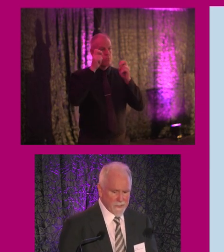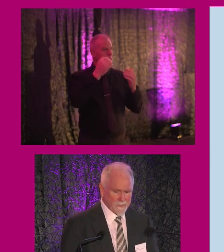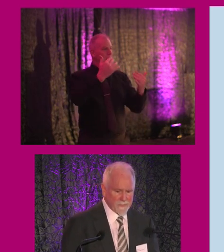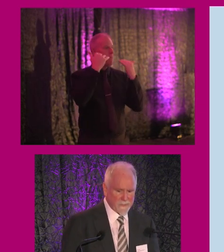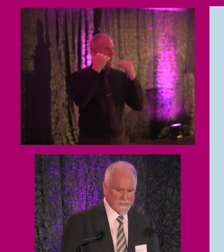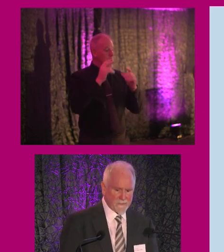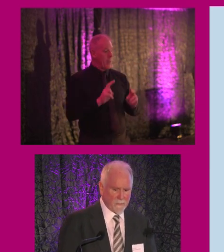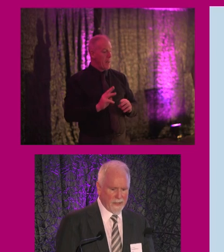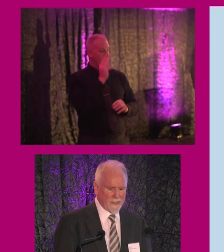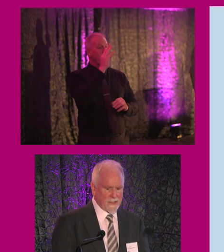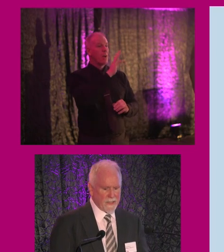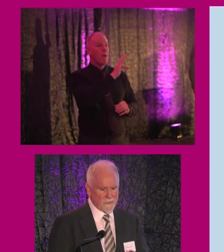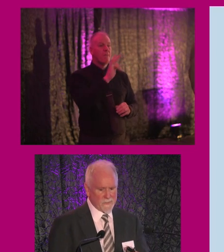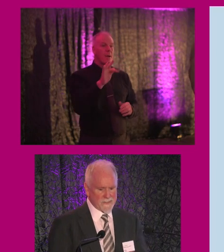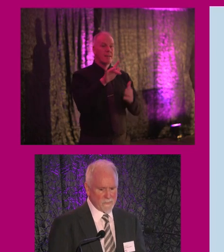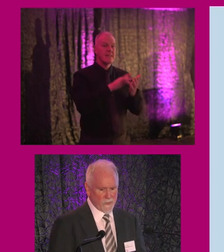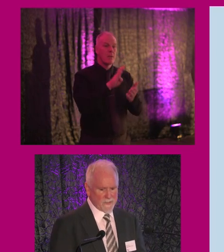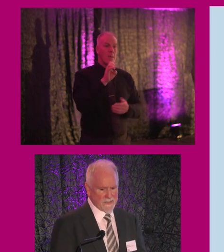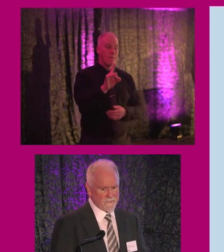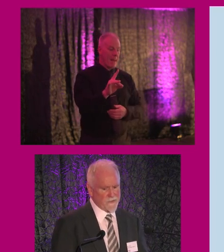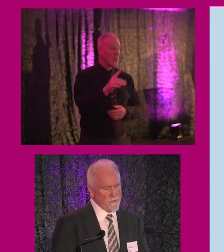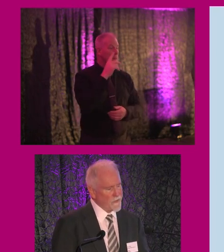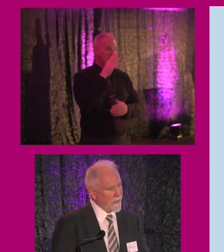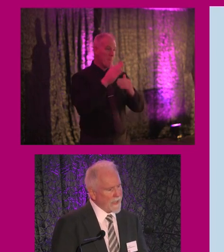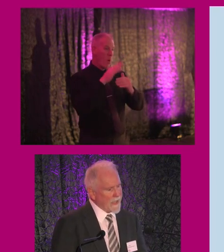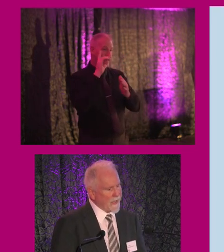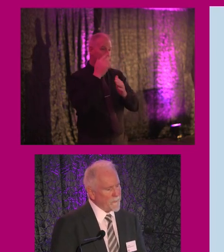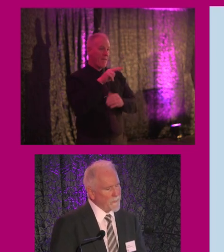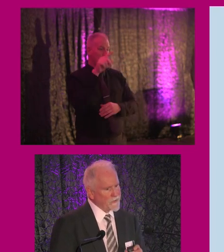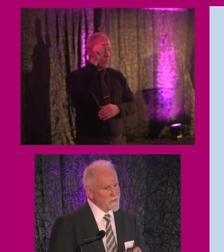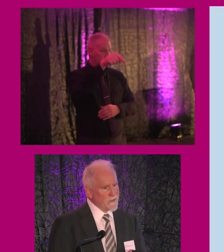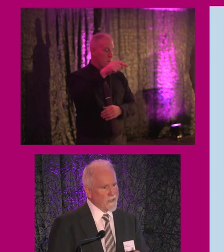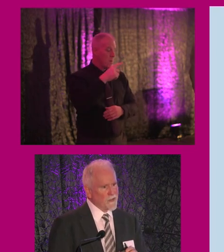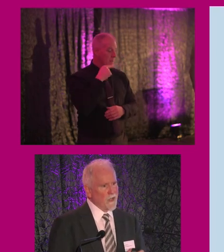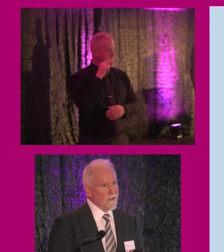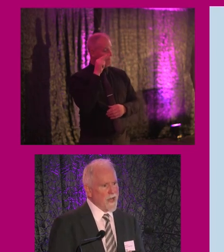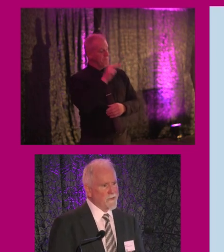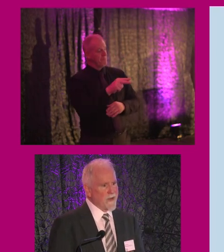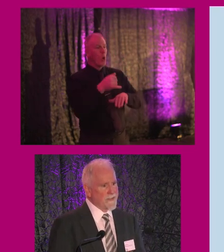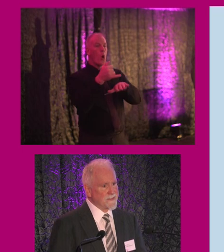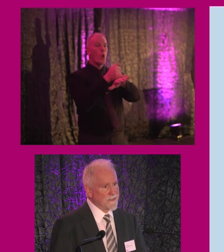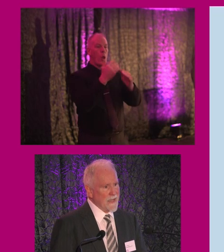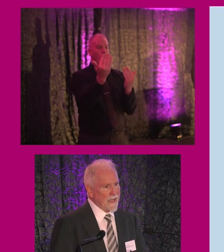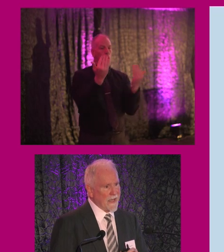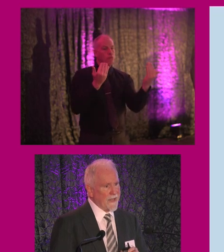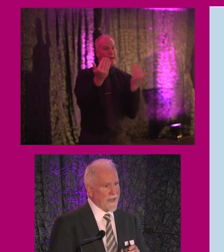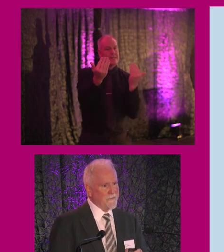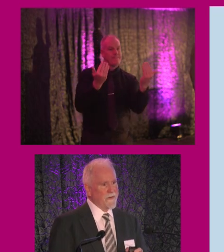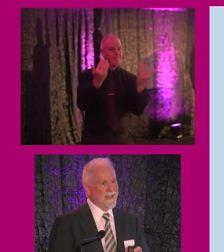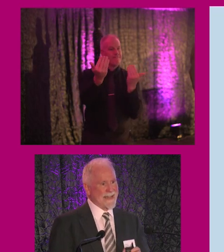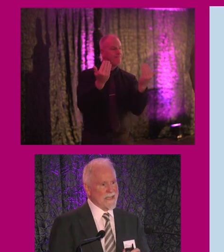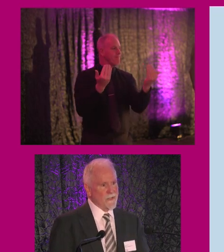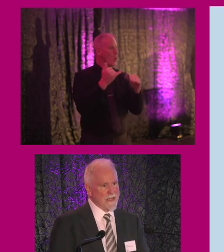is a picture from the central bank. You will see more this afternoon. But just looking at colour contrast and